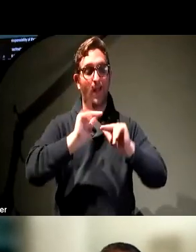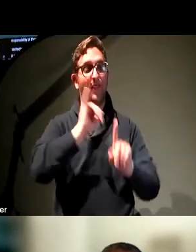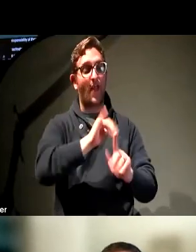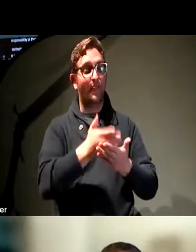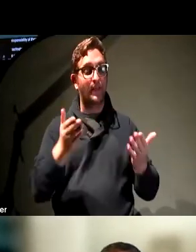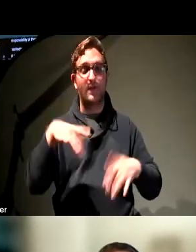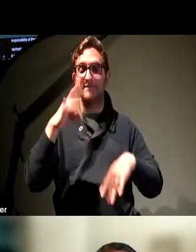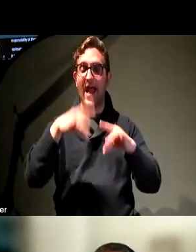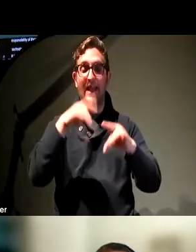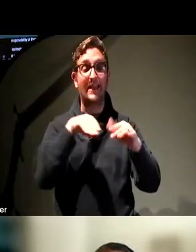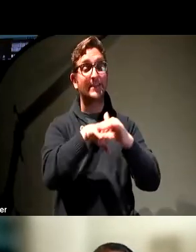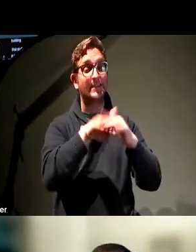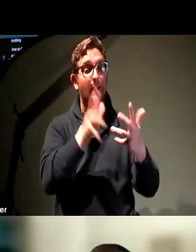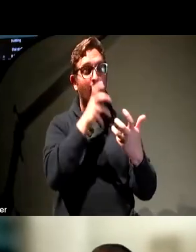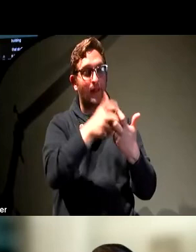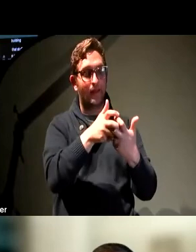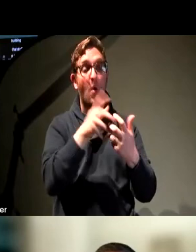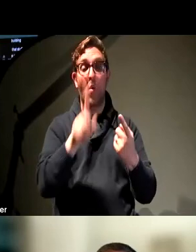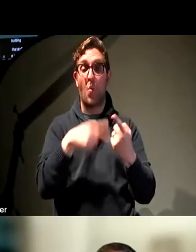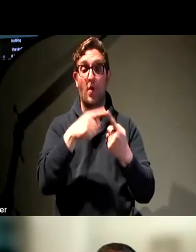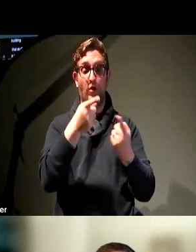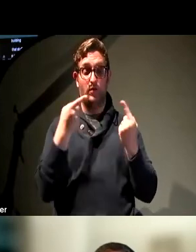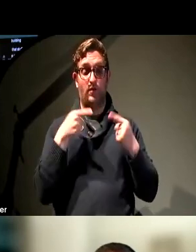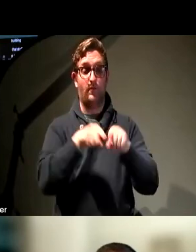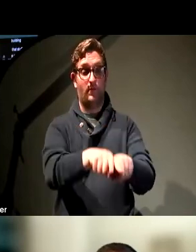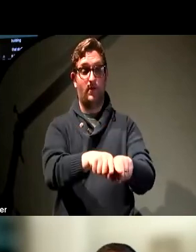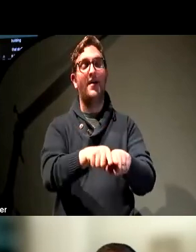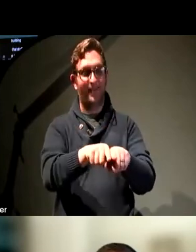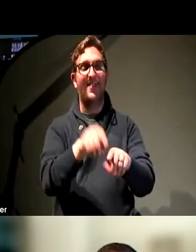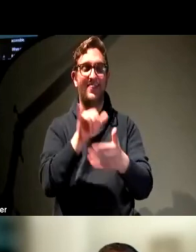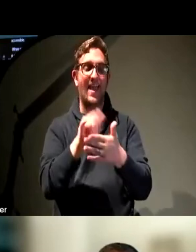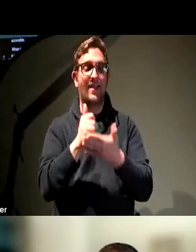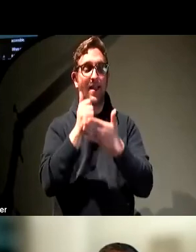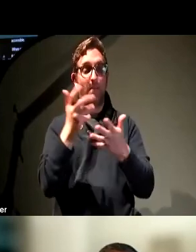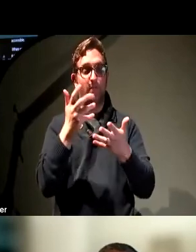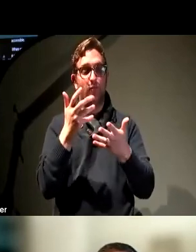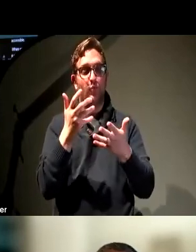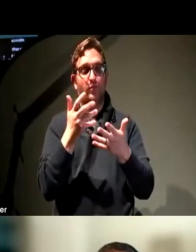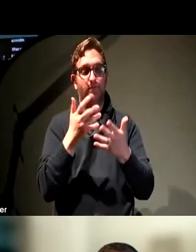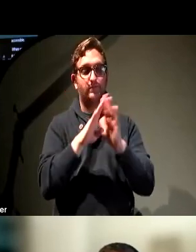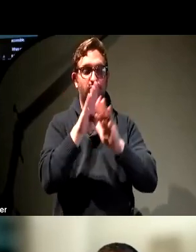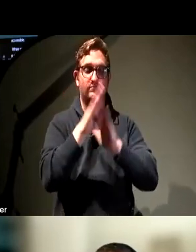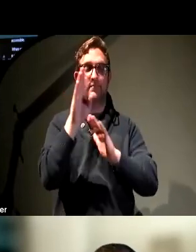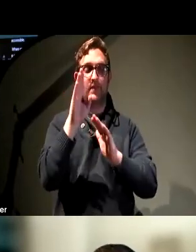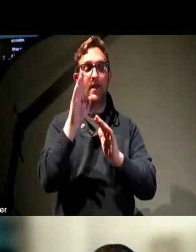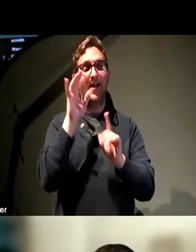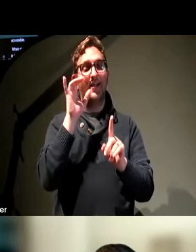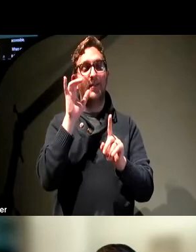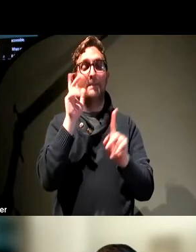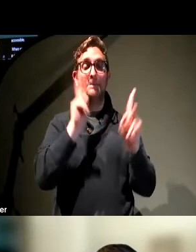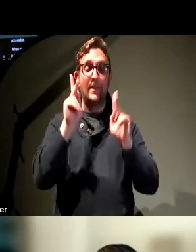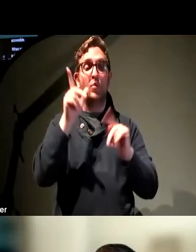And when you put those two together, there's no reason in the world that somebody with any disability shouldn't be able to interact with us virtually,